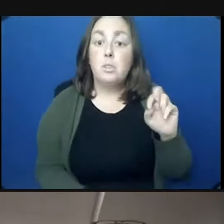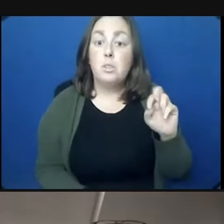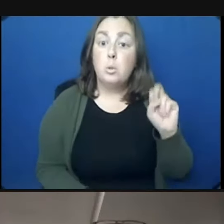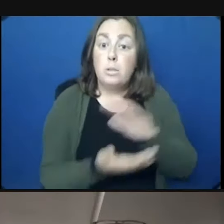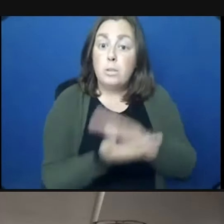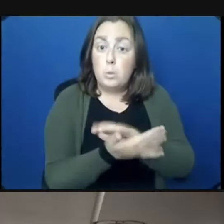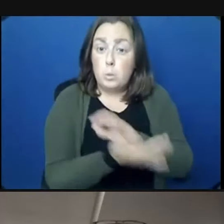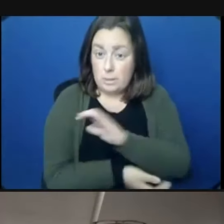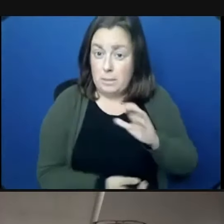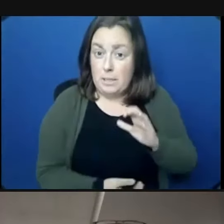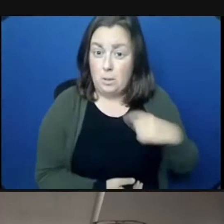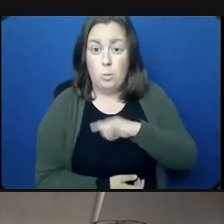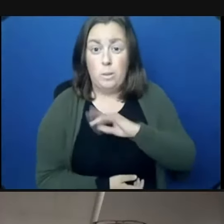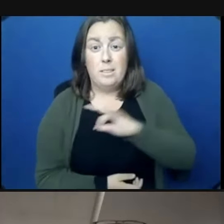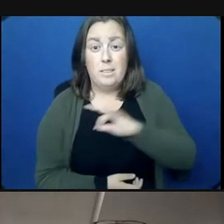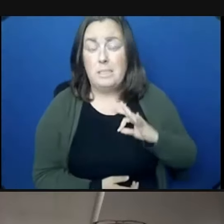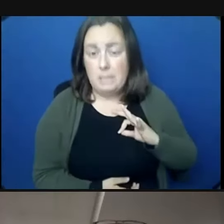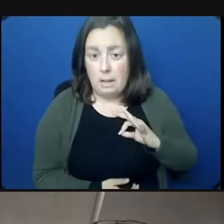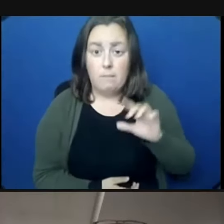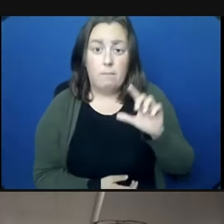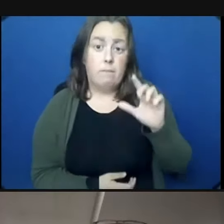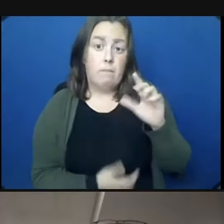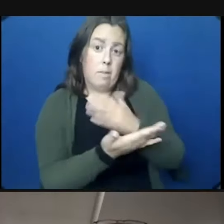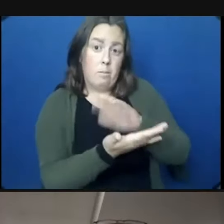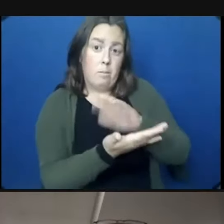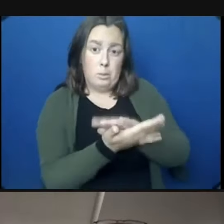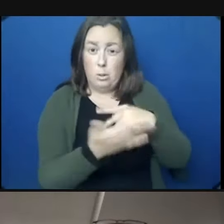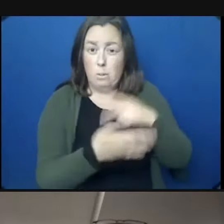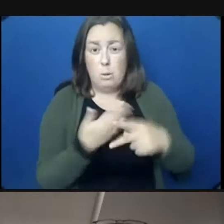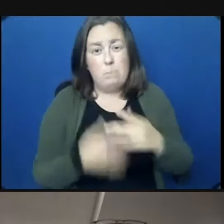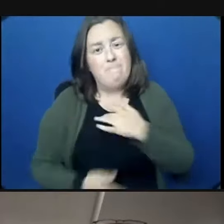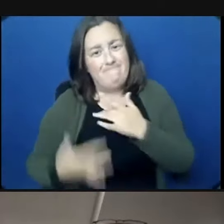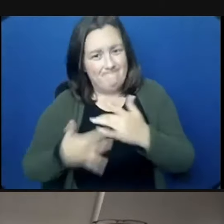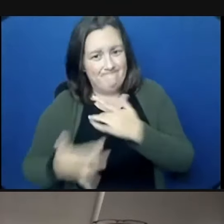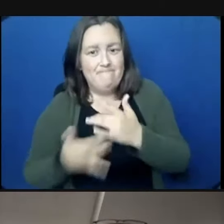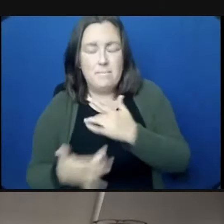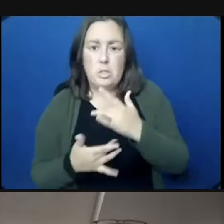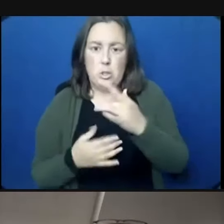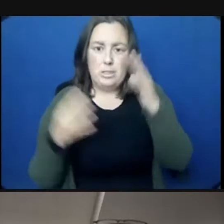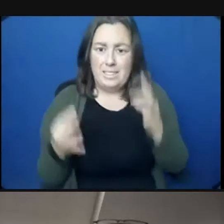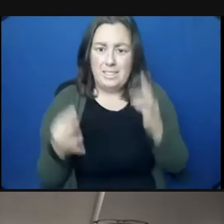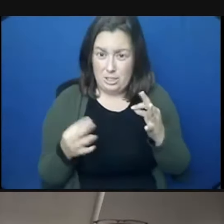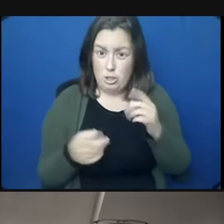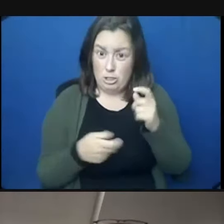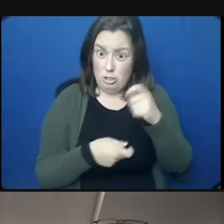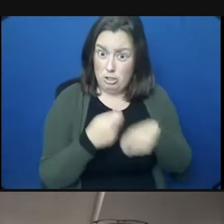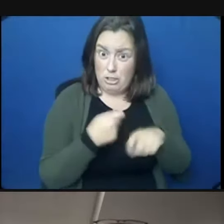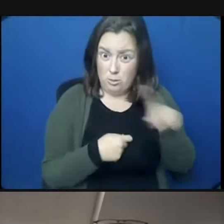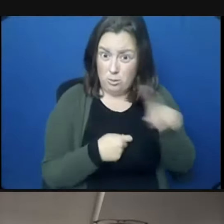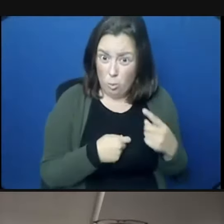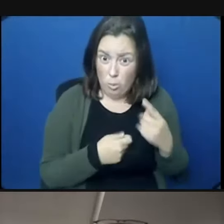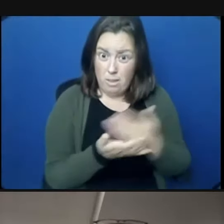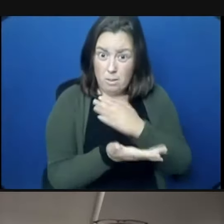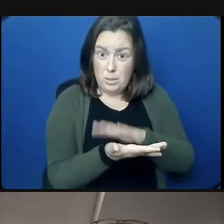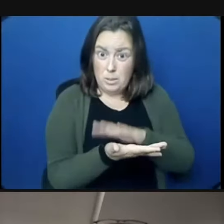We, the staff of the Little Lancers Preschool Program, have concerns with the decision to change the masking policy for only the preschool students